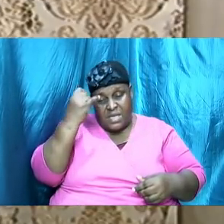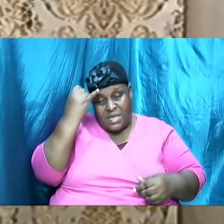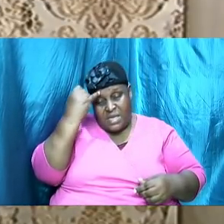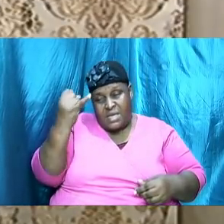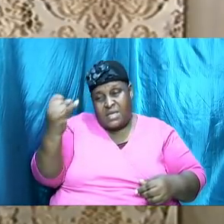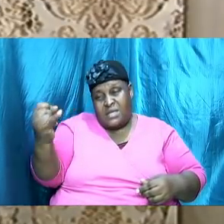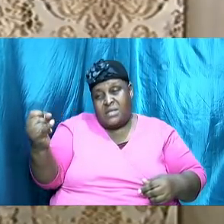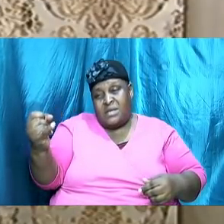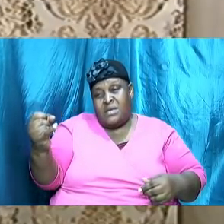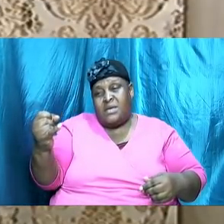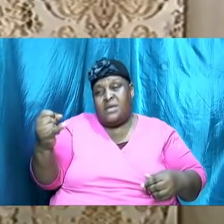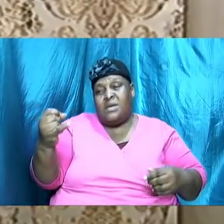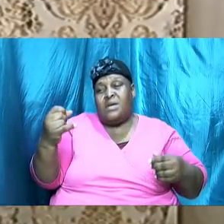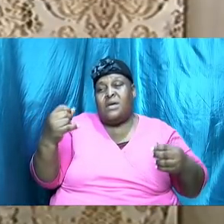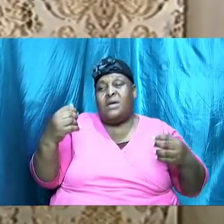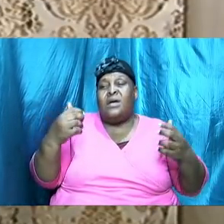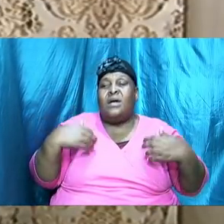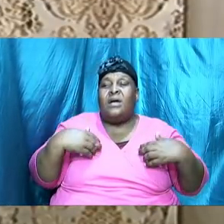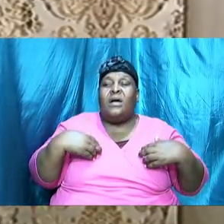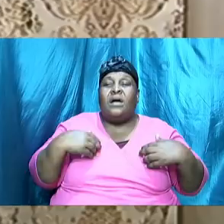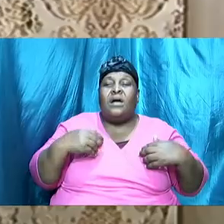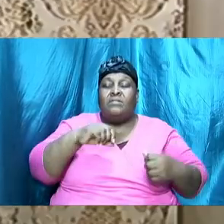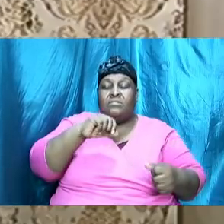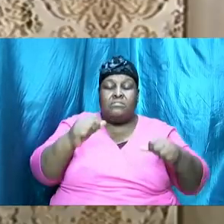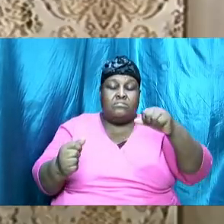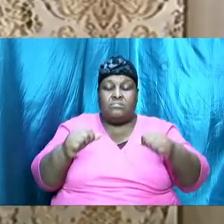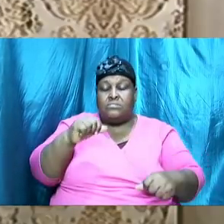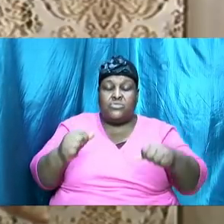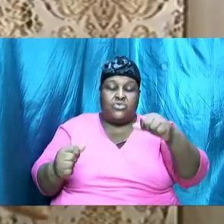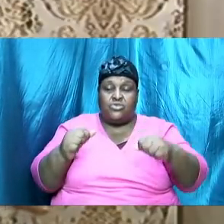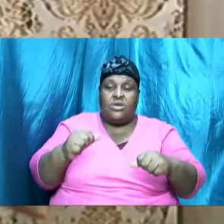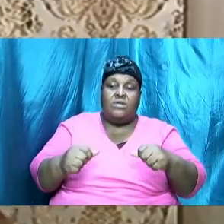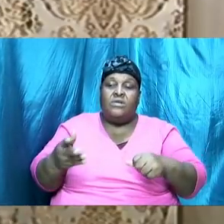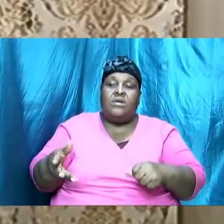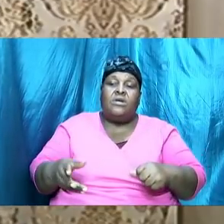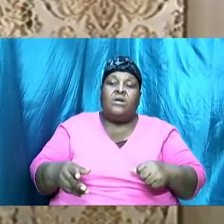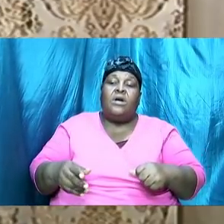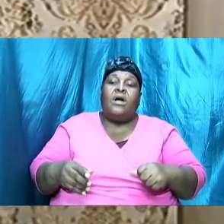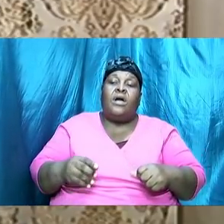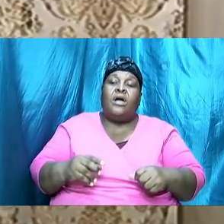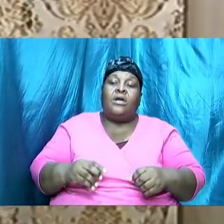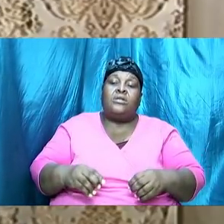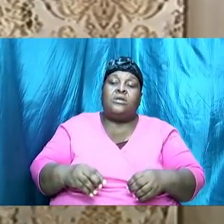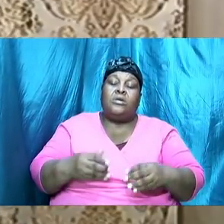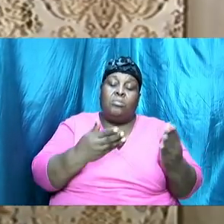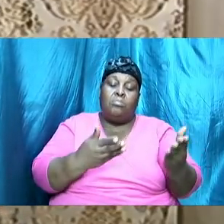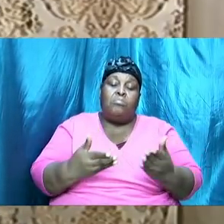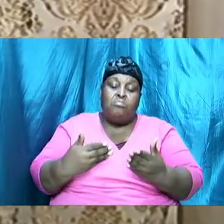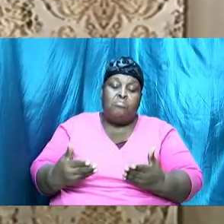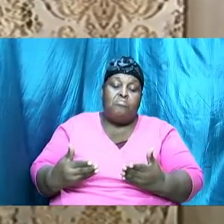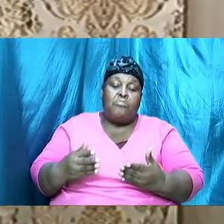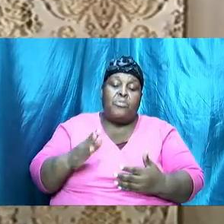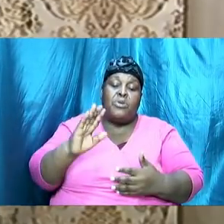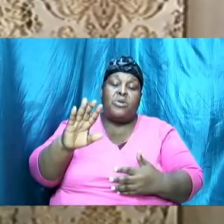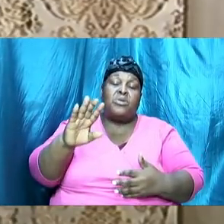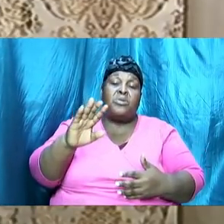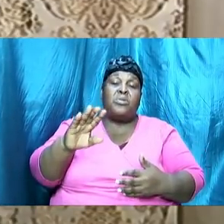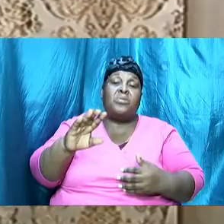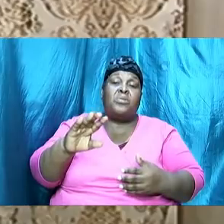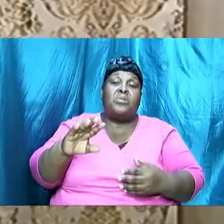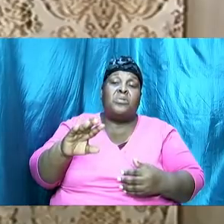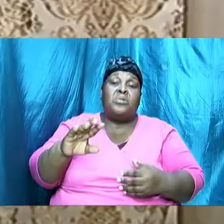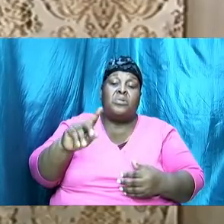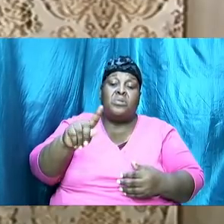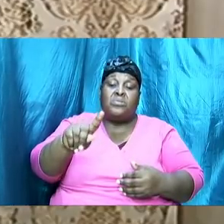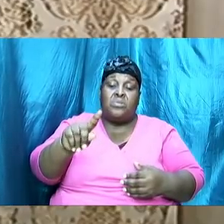we could have a drive by and you do drop your tithes and your offering ushers will be here they will not be in